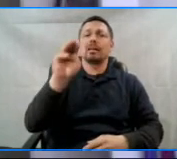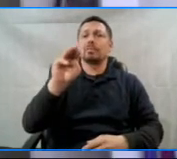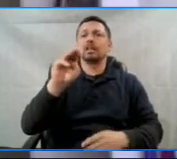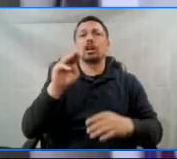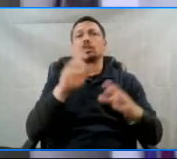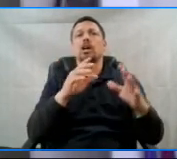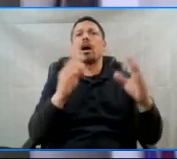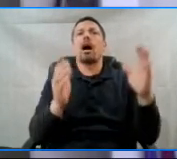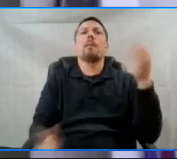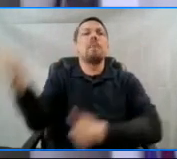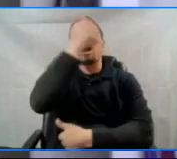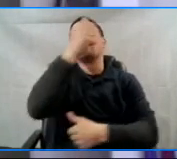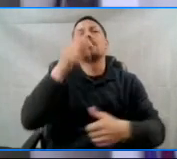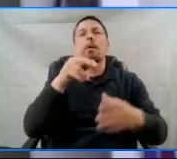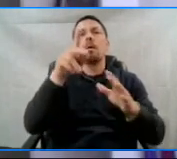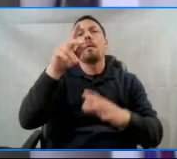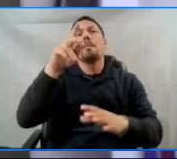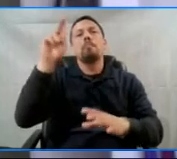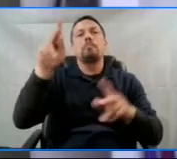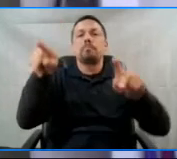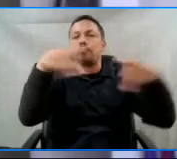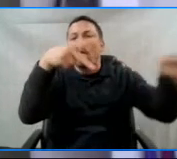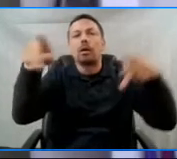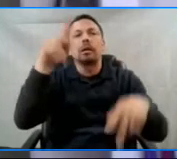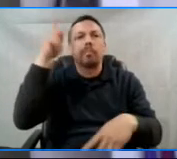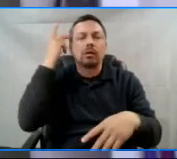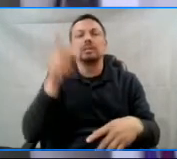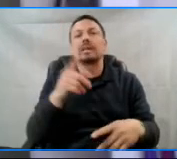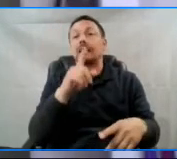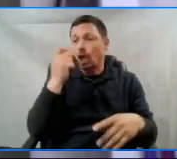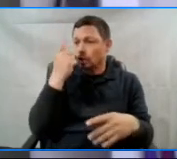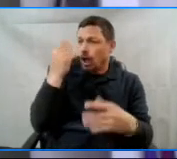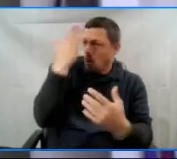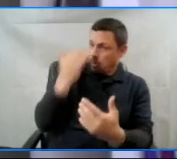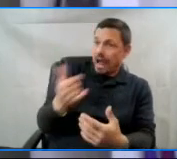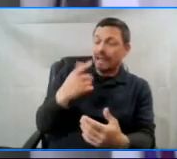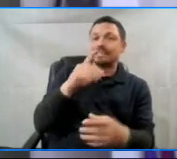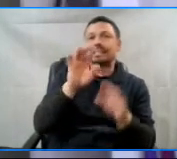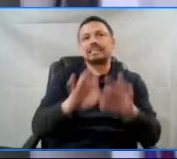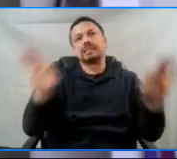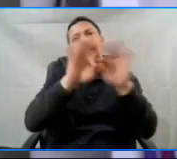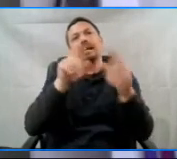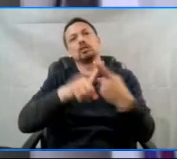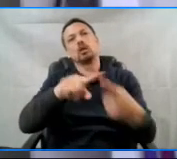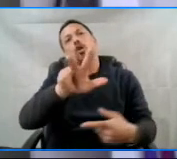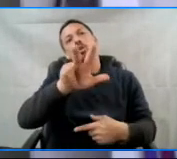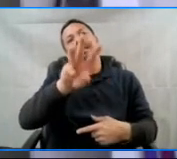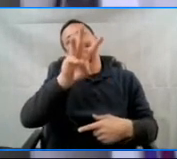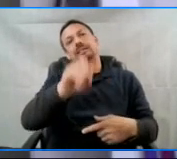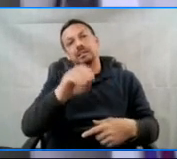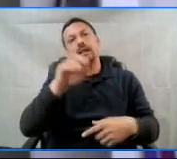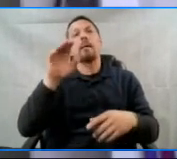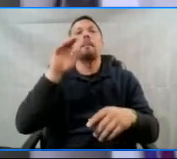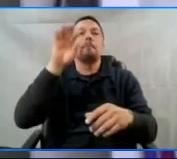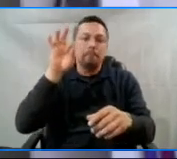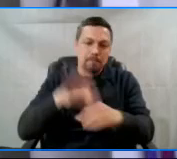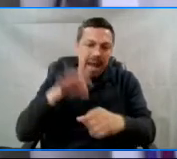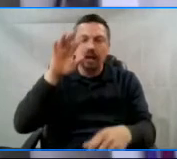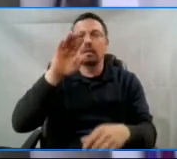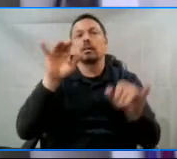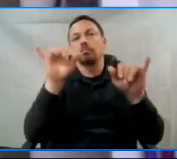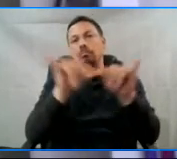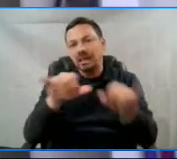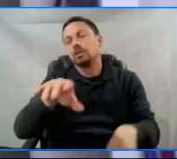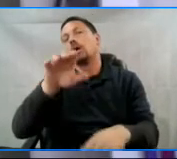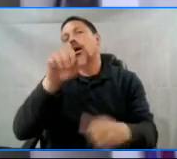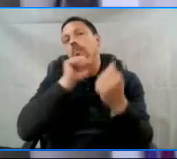Understanding the nuances of why that is is key to BISC's 360 ballot measure life cycle approach. Understanding our